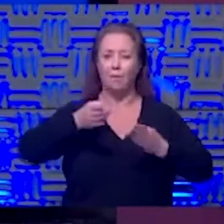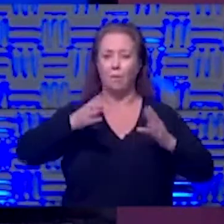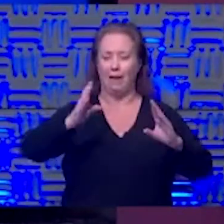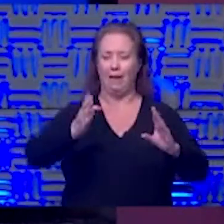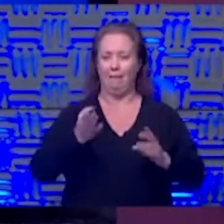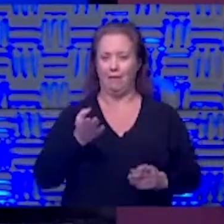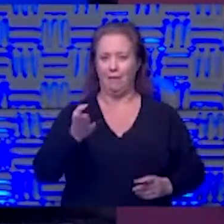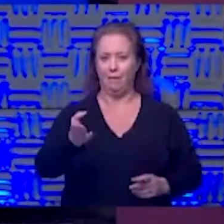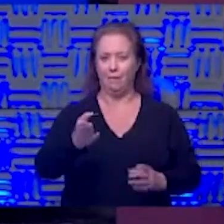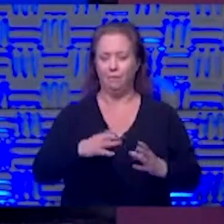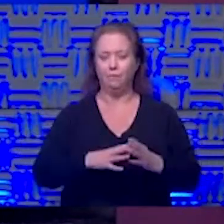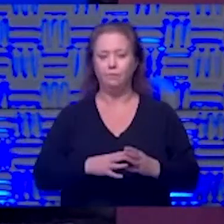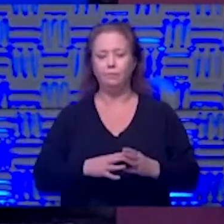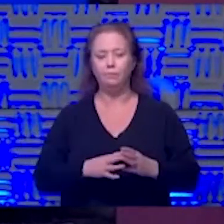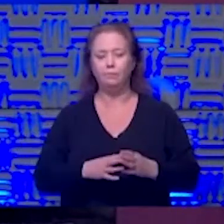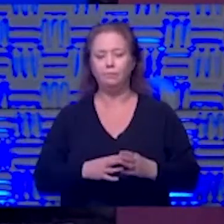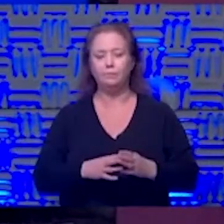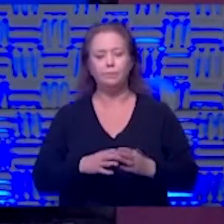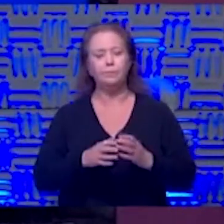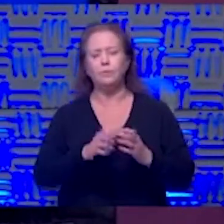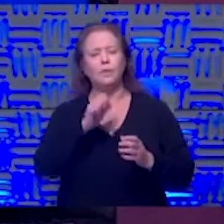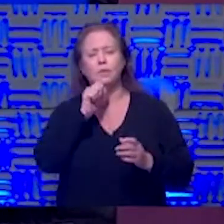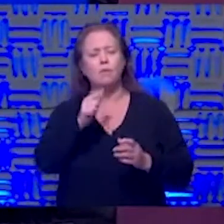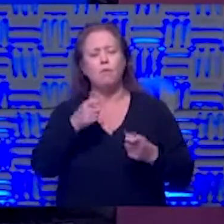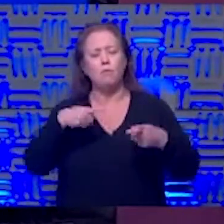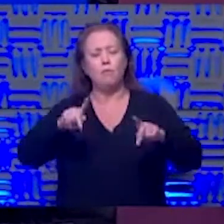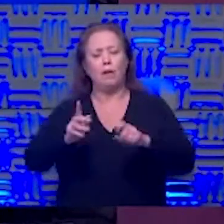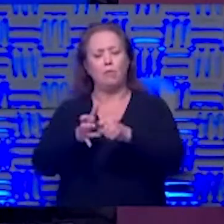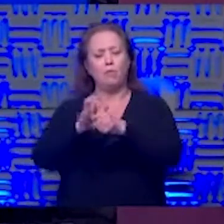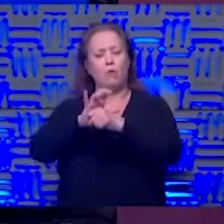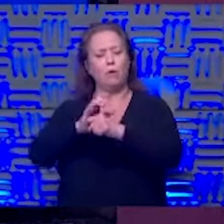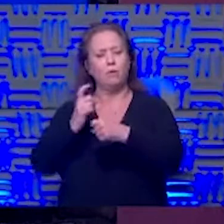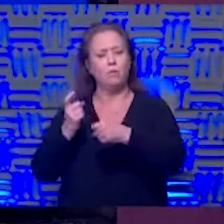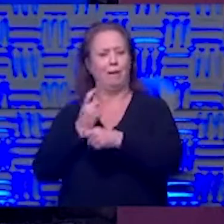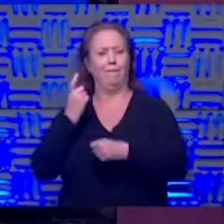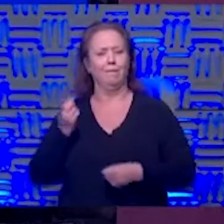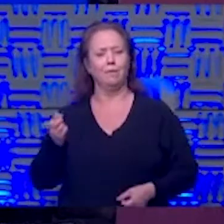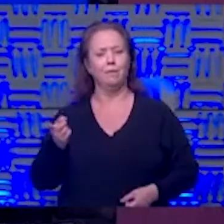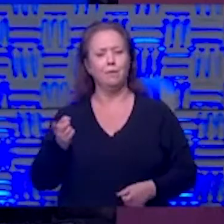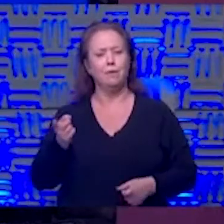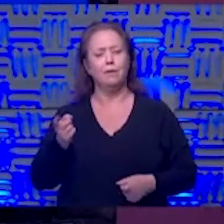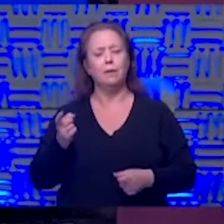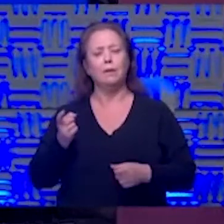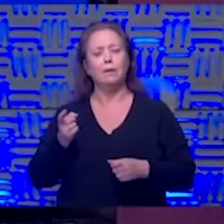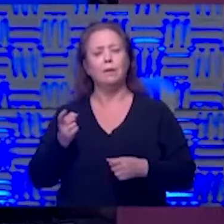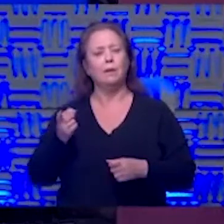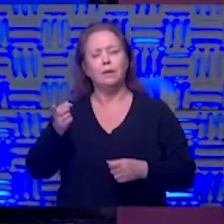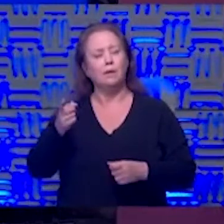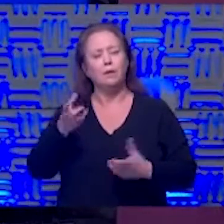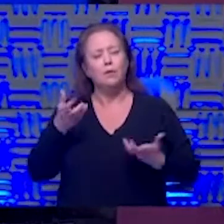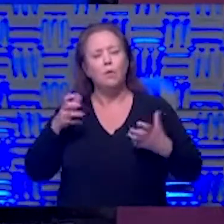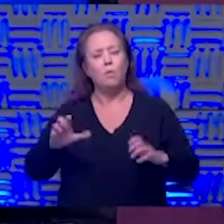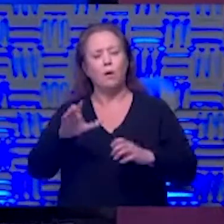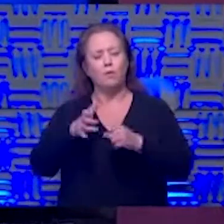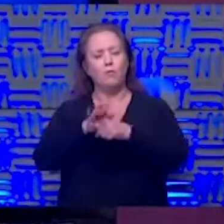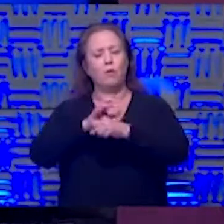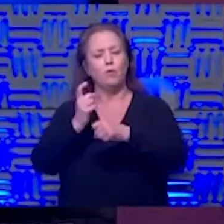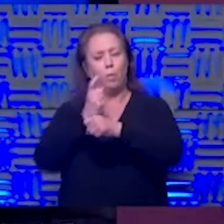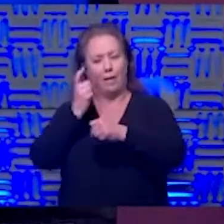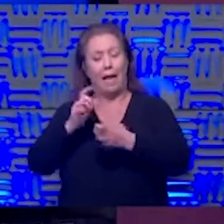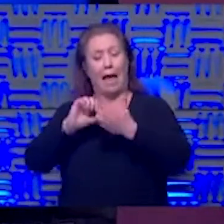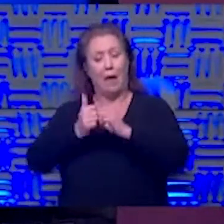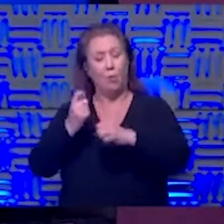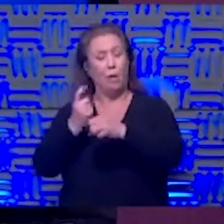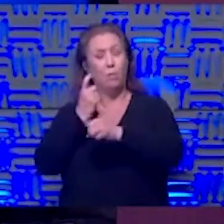so don't let corona win don't let it win beat the darn virus the way you beat it wearing a